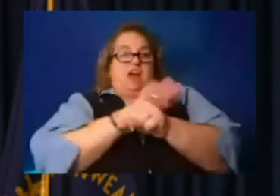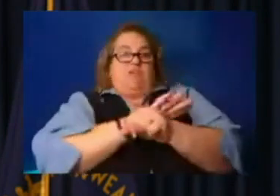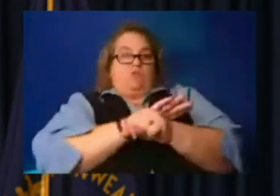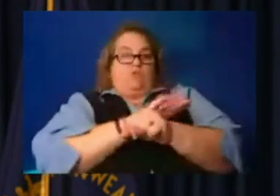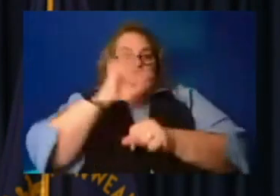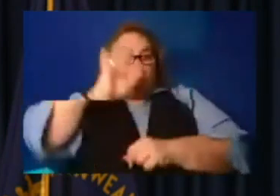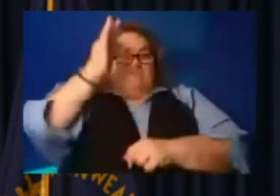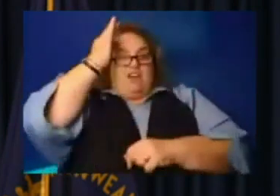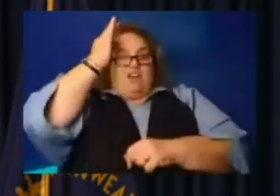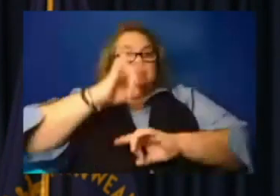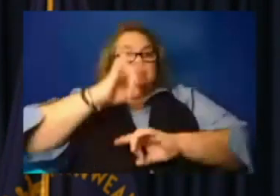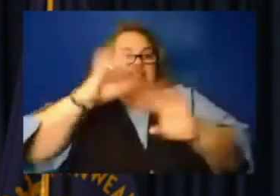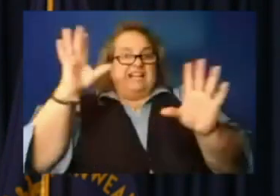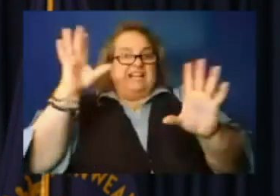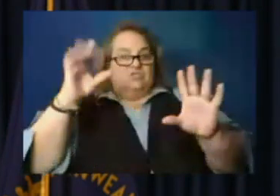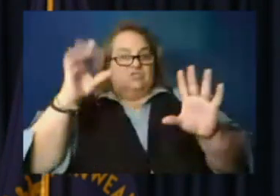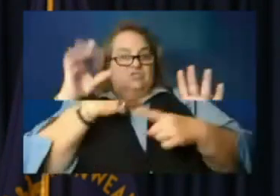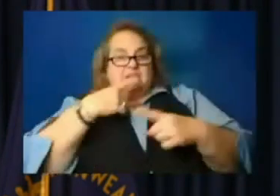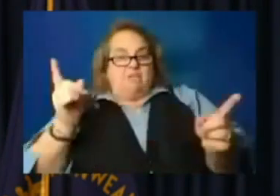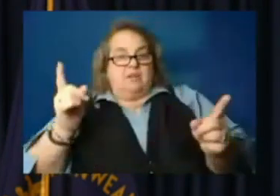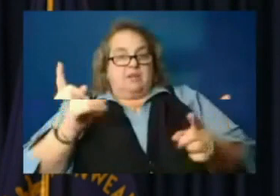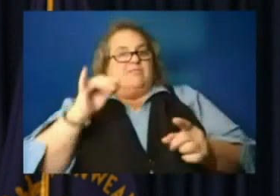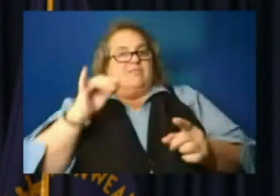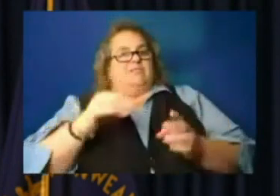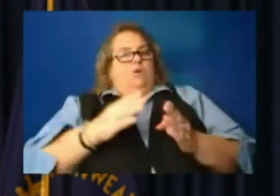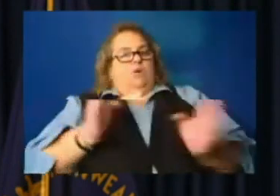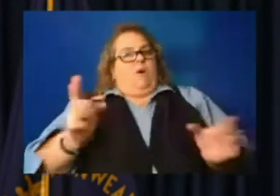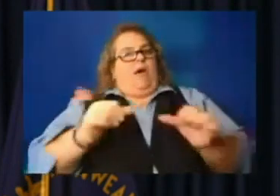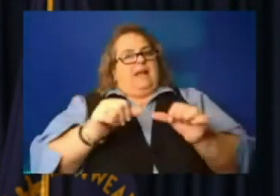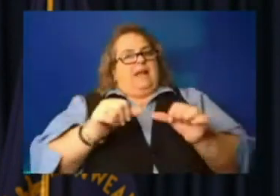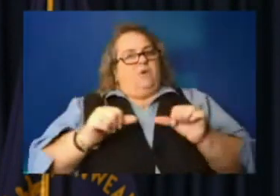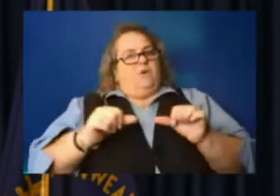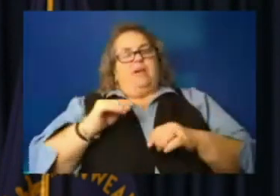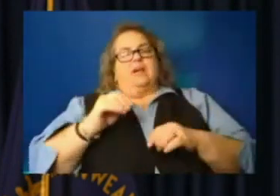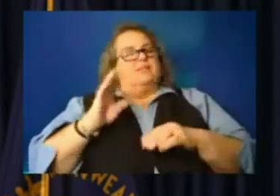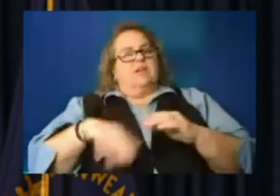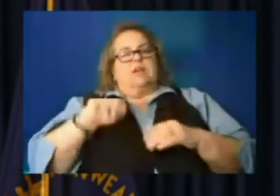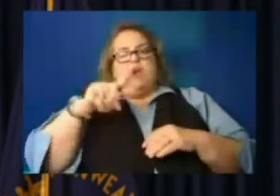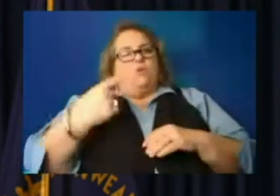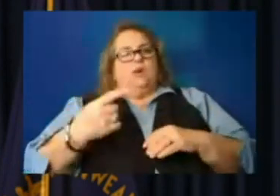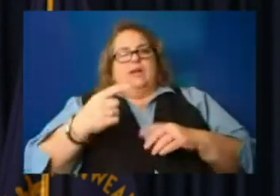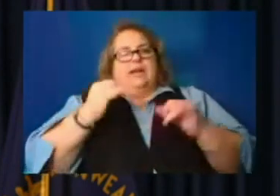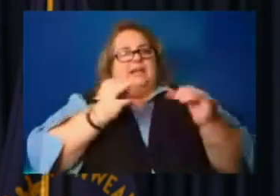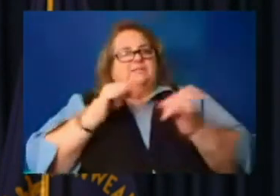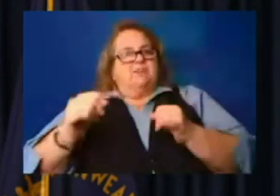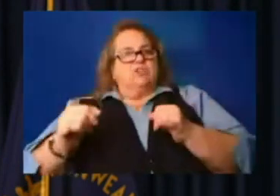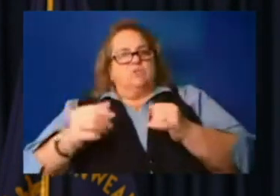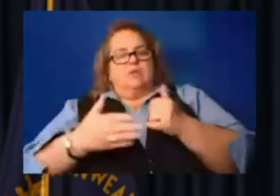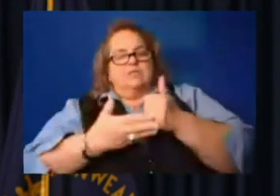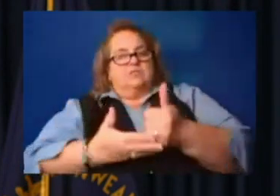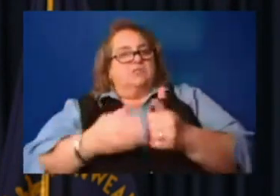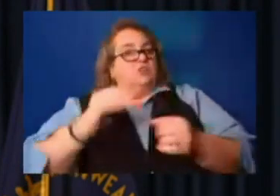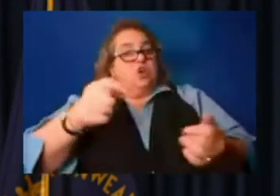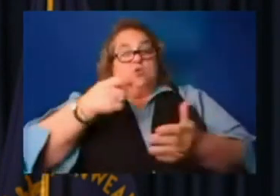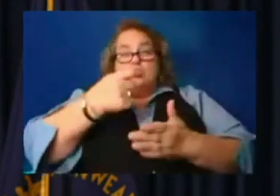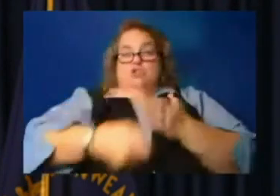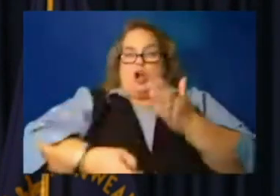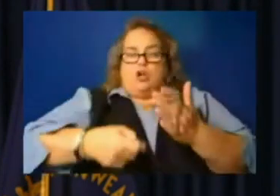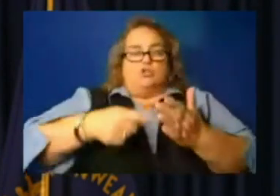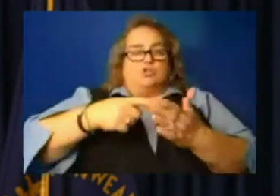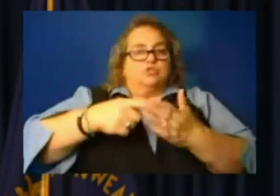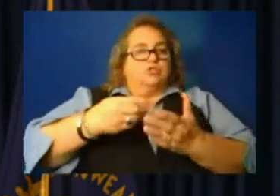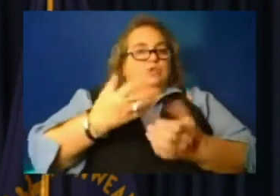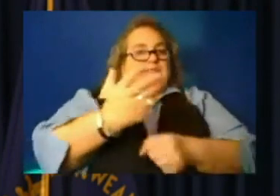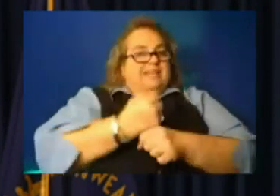than just the ones that are getting individual assistance. Nor is there any charge for replacing titles or registrations for motor